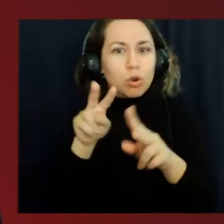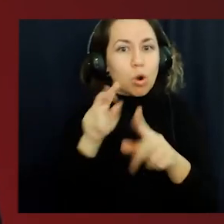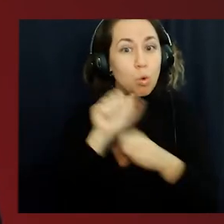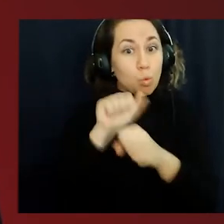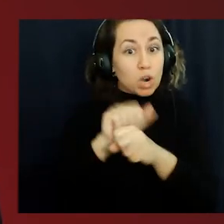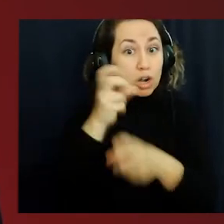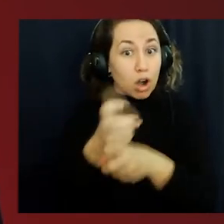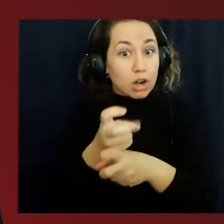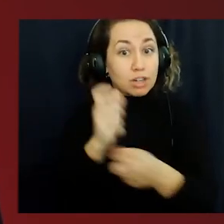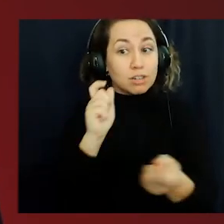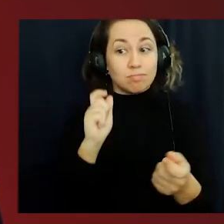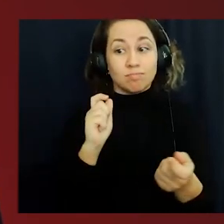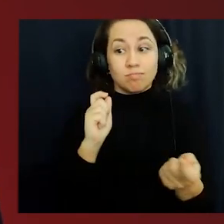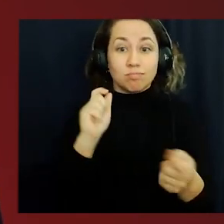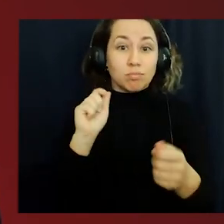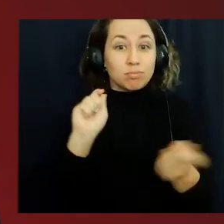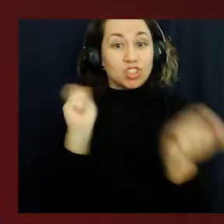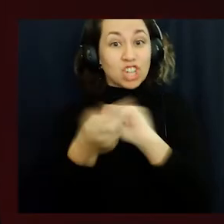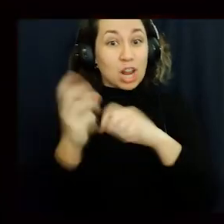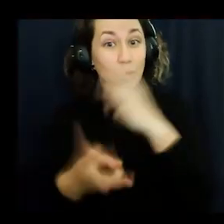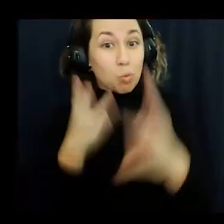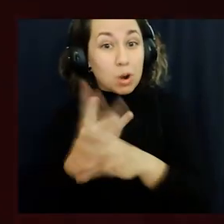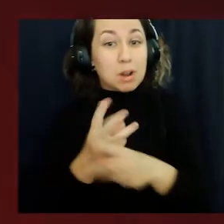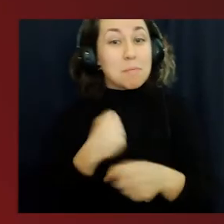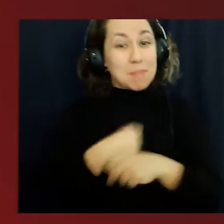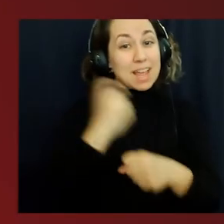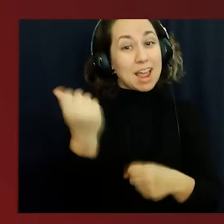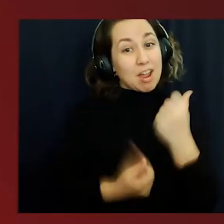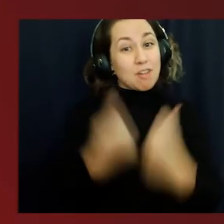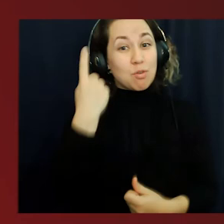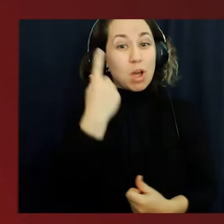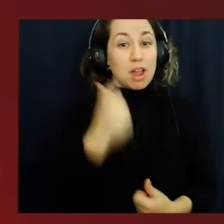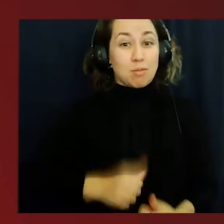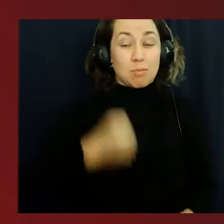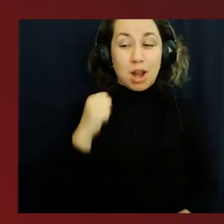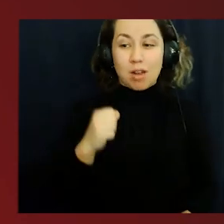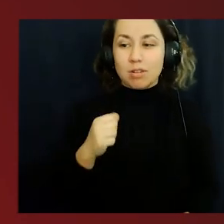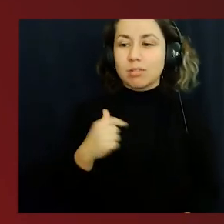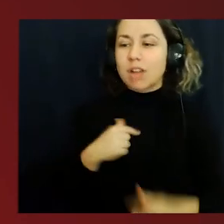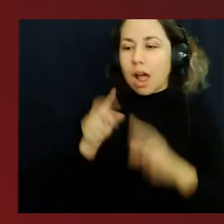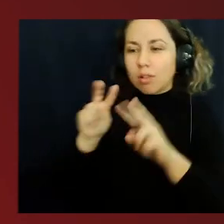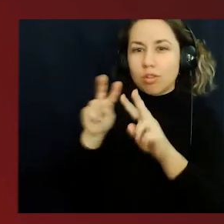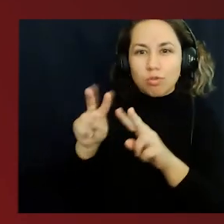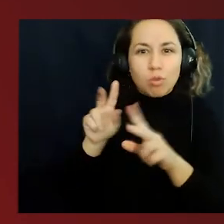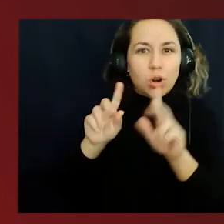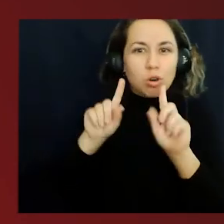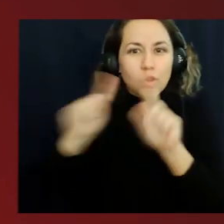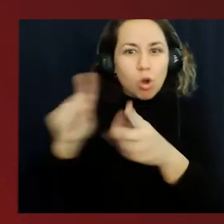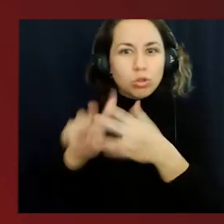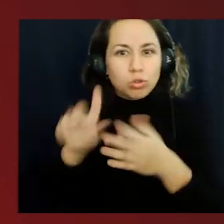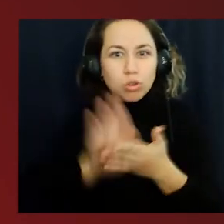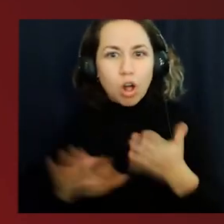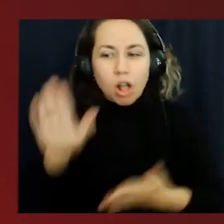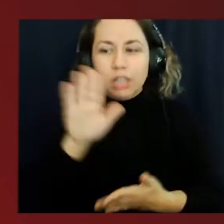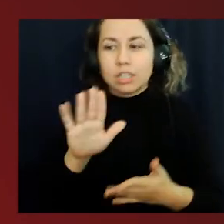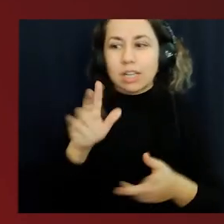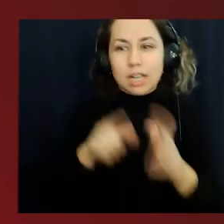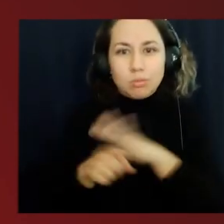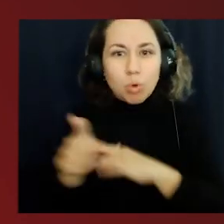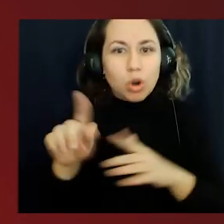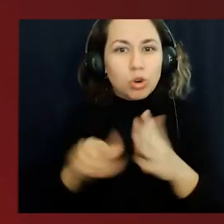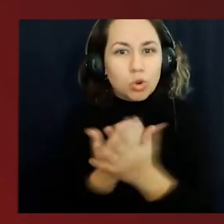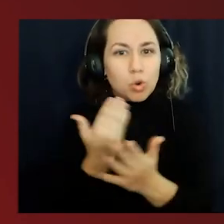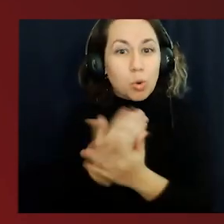changing the world, and making everybody proud. I am most looking forward to going out to college, meeting new people, exploring new places,